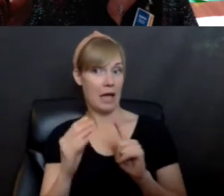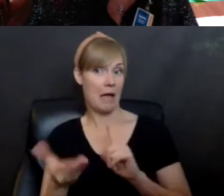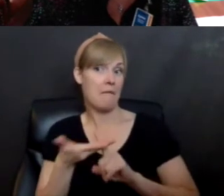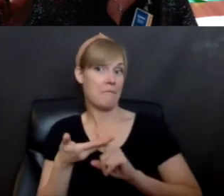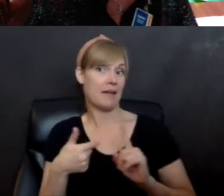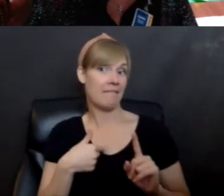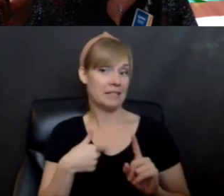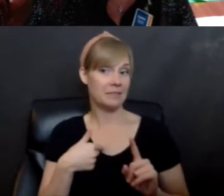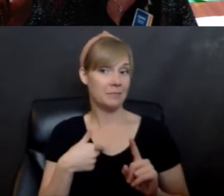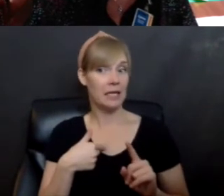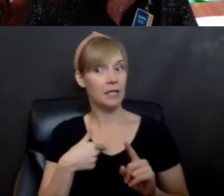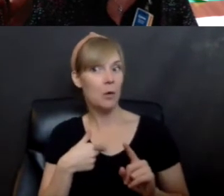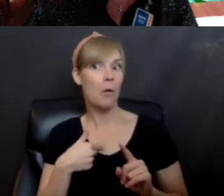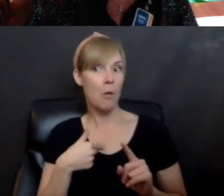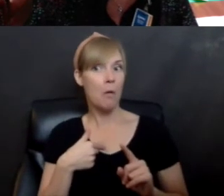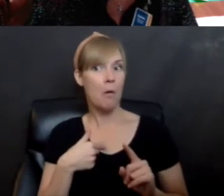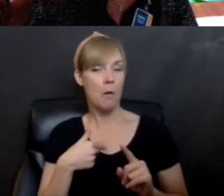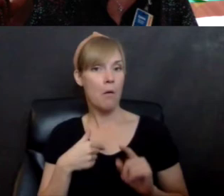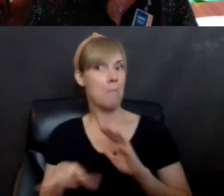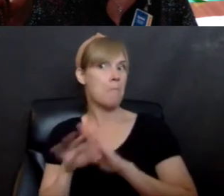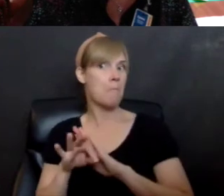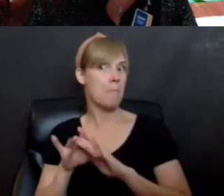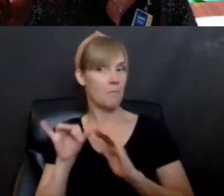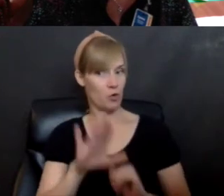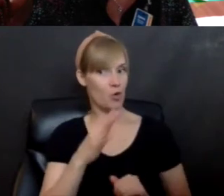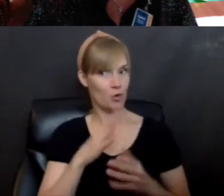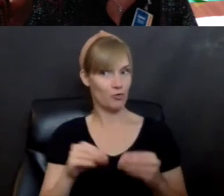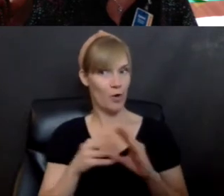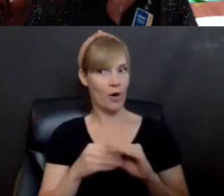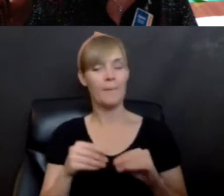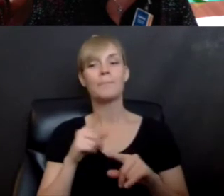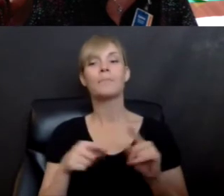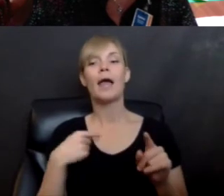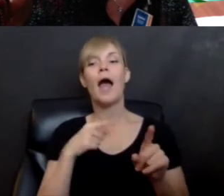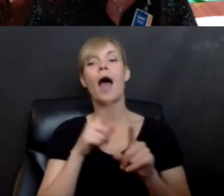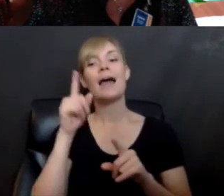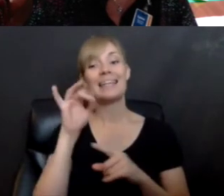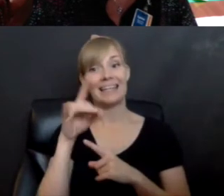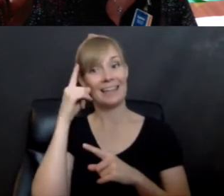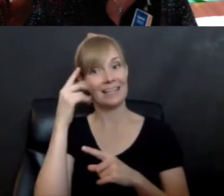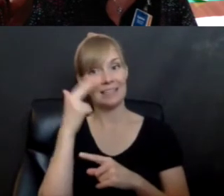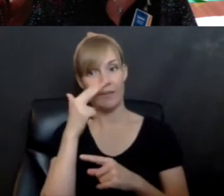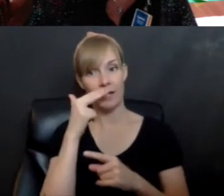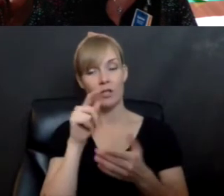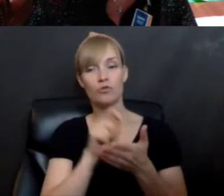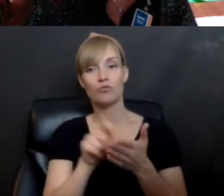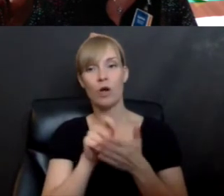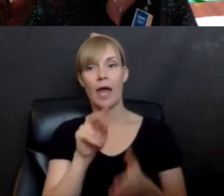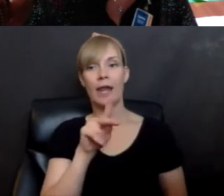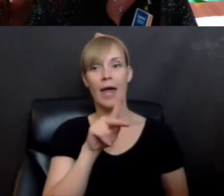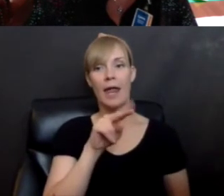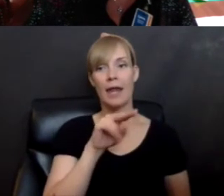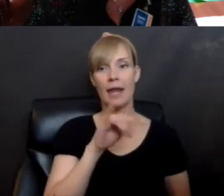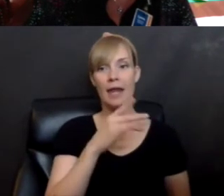cottoning up to that story. Um, but I did think that it would be funny to write a knight dragon version